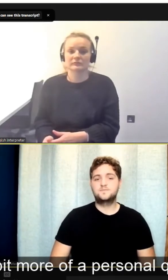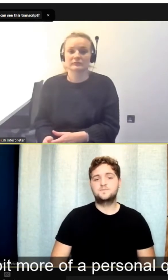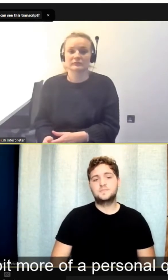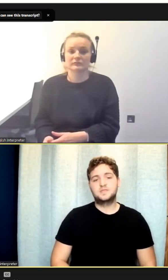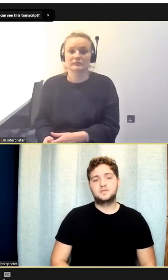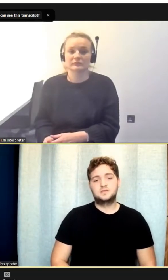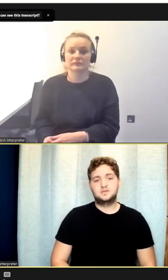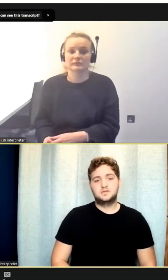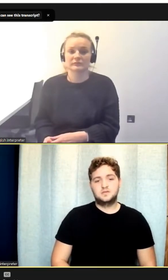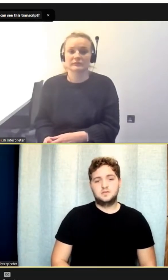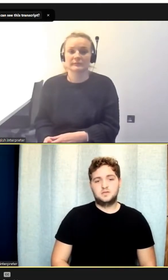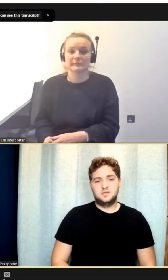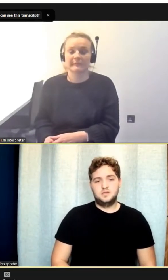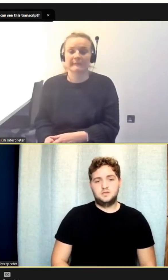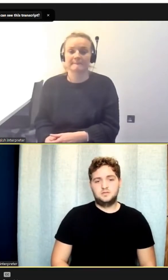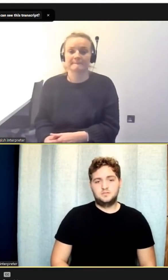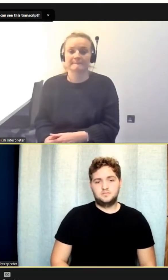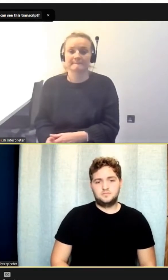career.